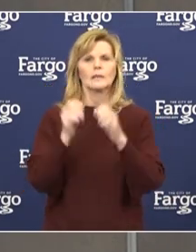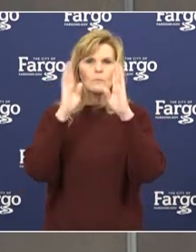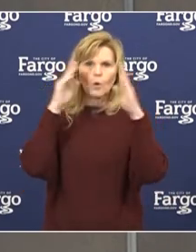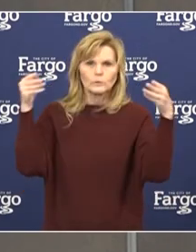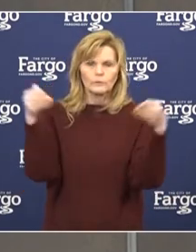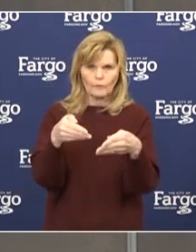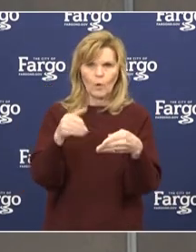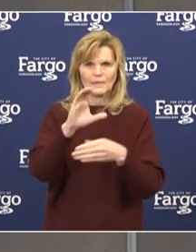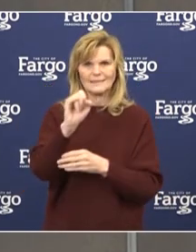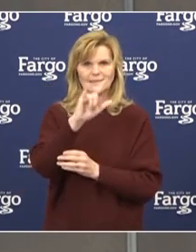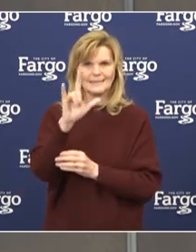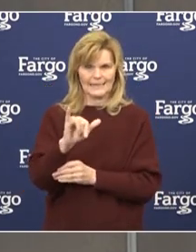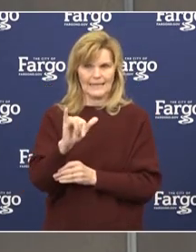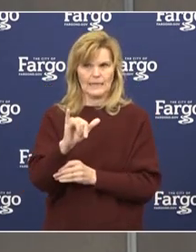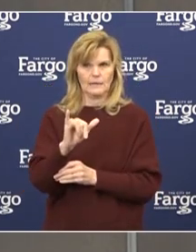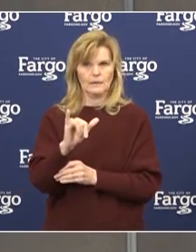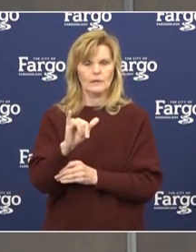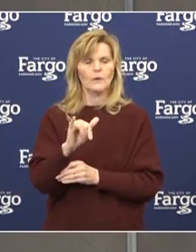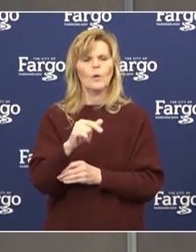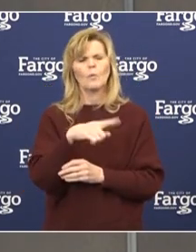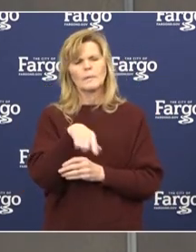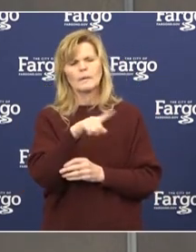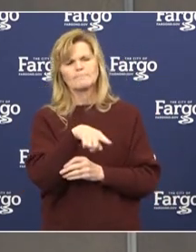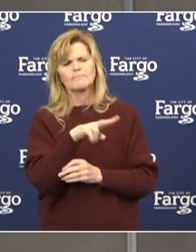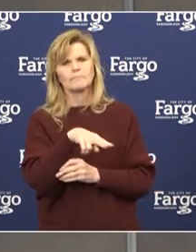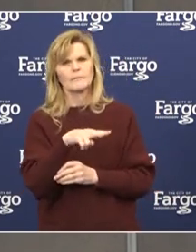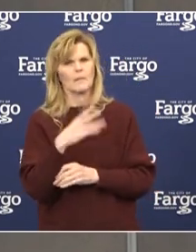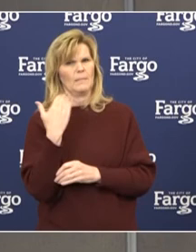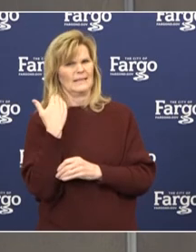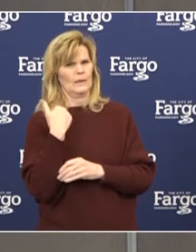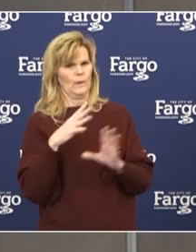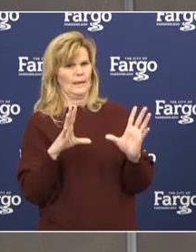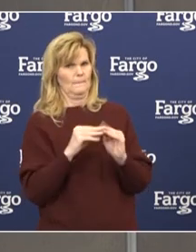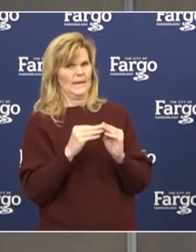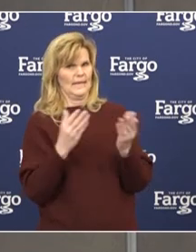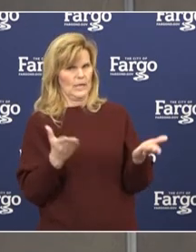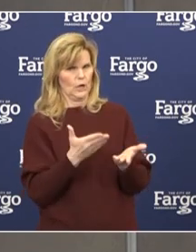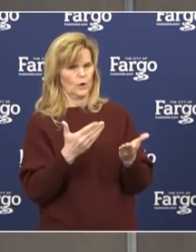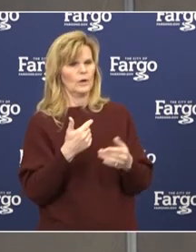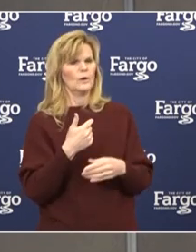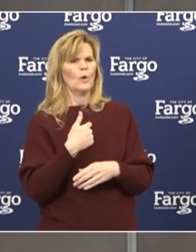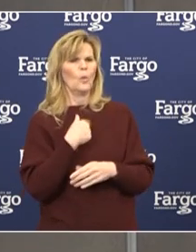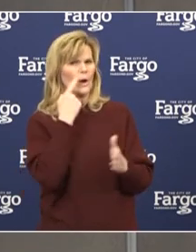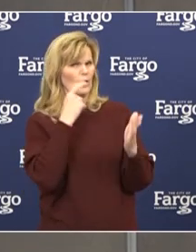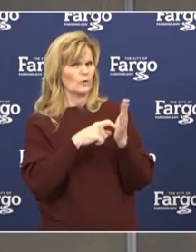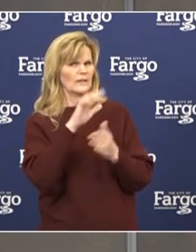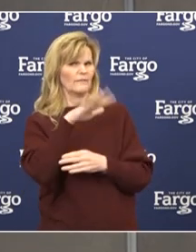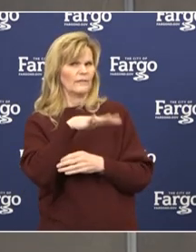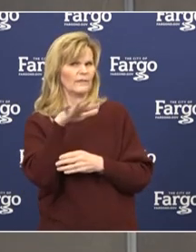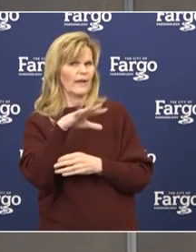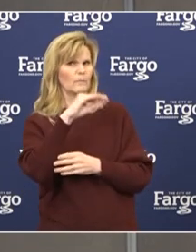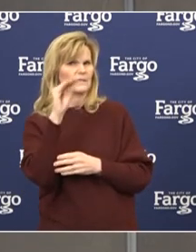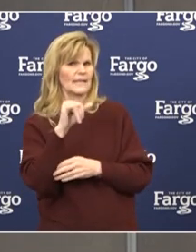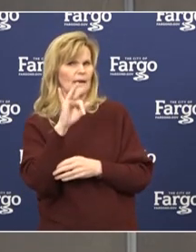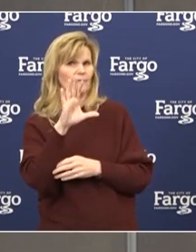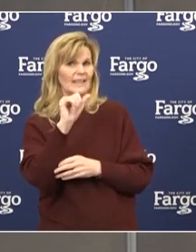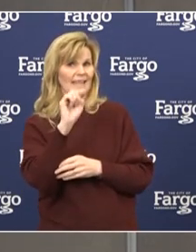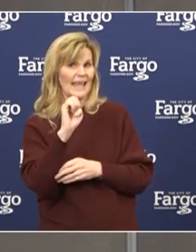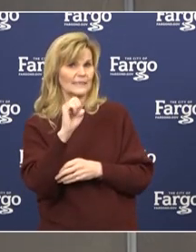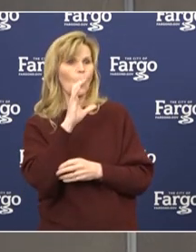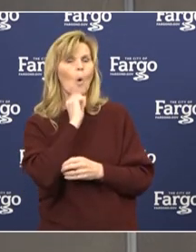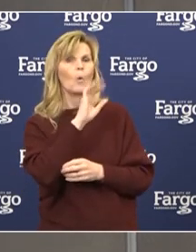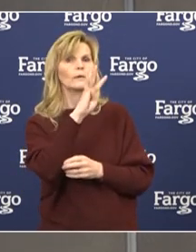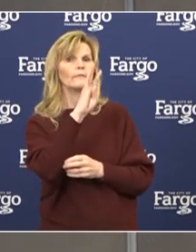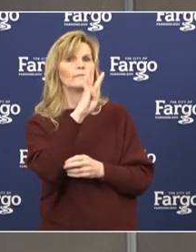the city rate level has been on the young people. The last time we had a briefing, it was reported that 55% of the cases that we had were under the age of